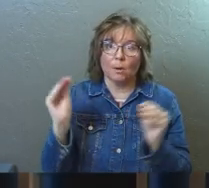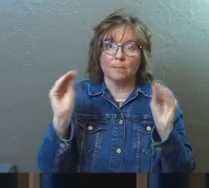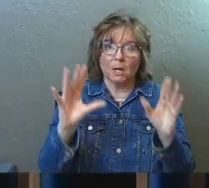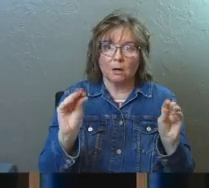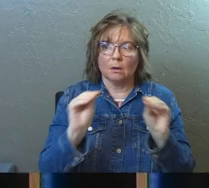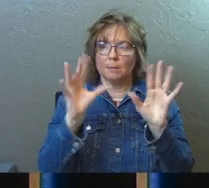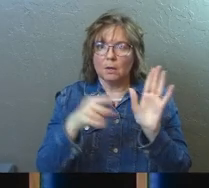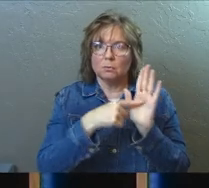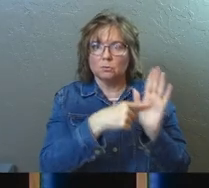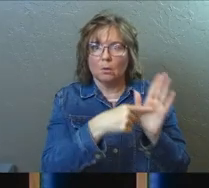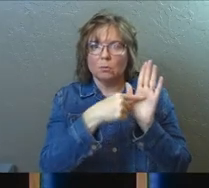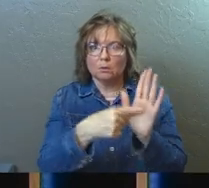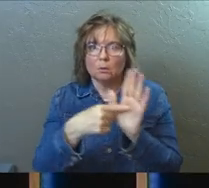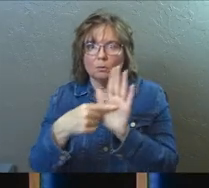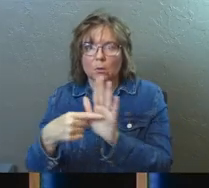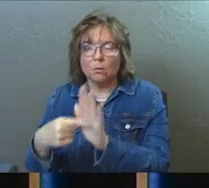miracles?